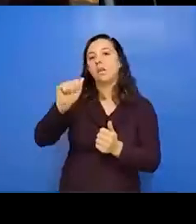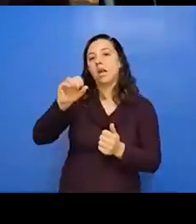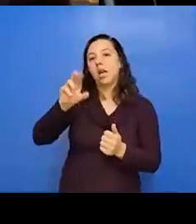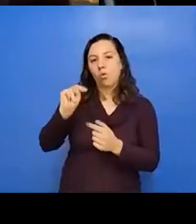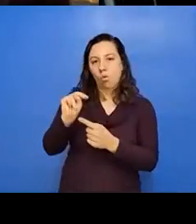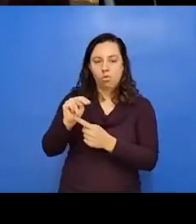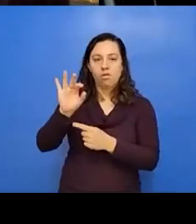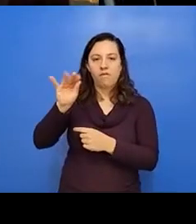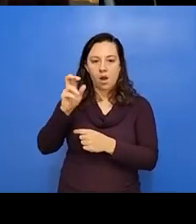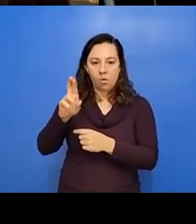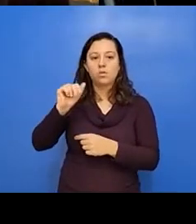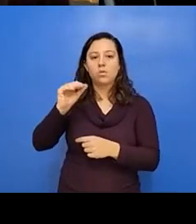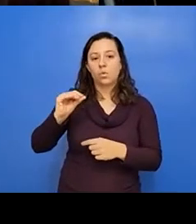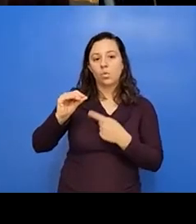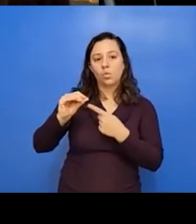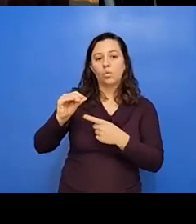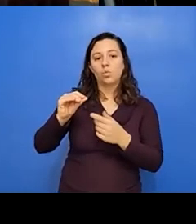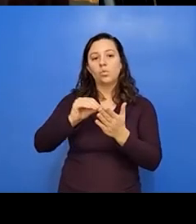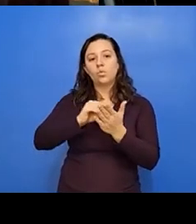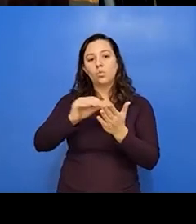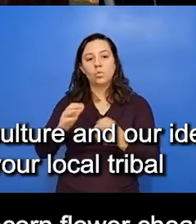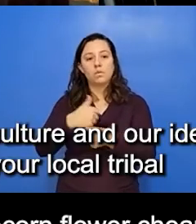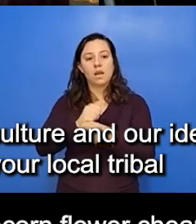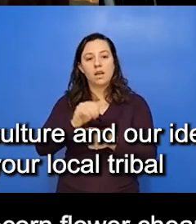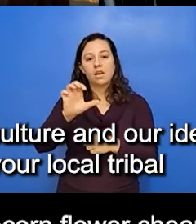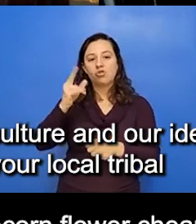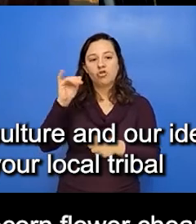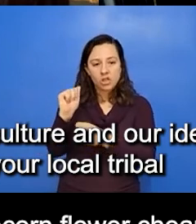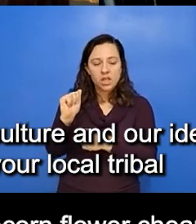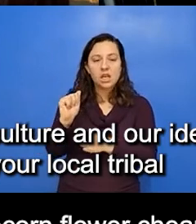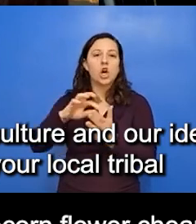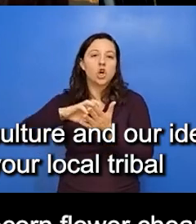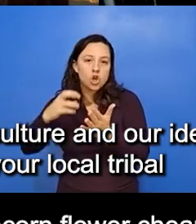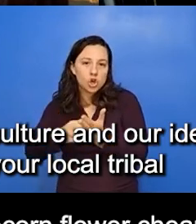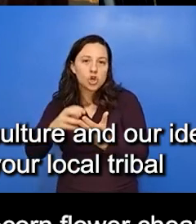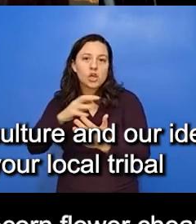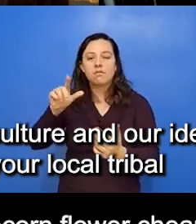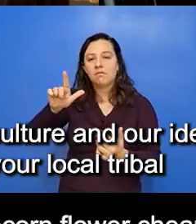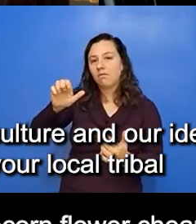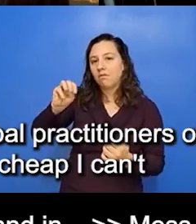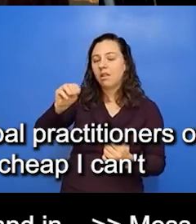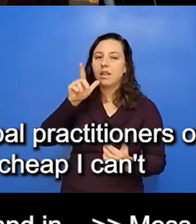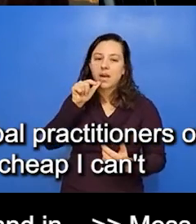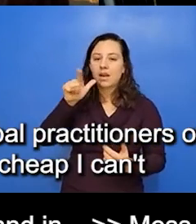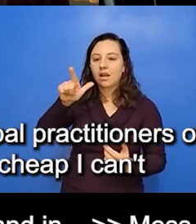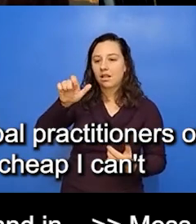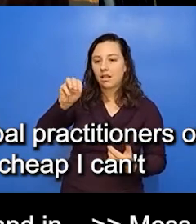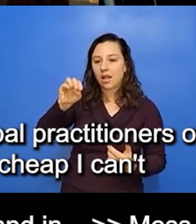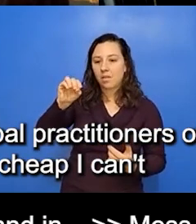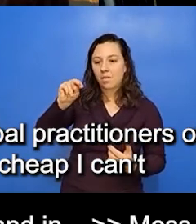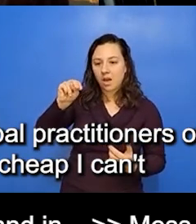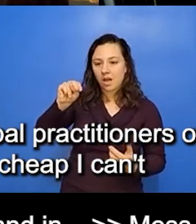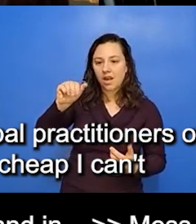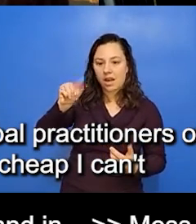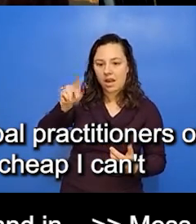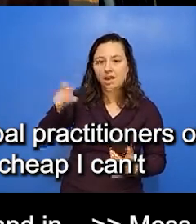And so our students started making chia cookies and chia lemonade and, you know, um, inviting cakes, mesquite